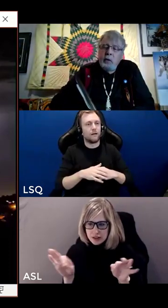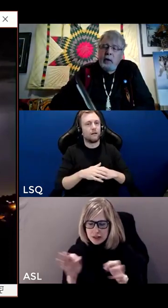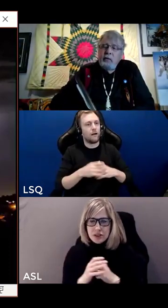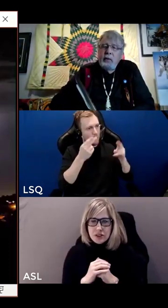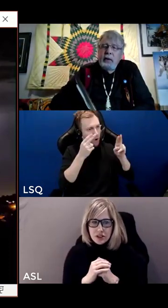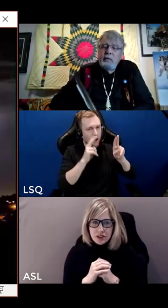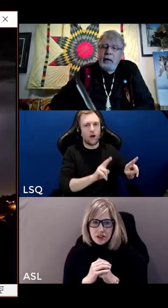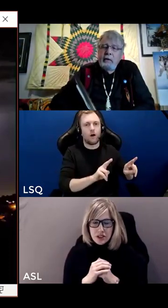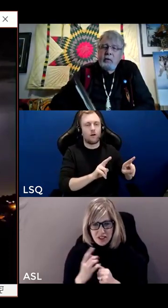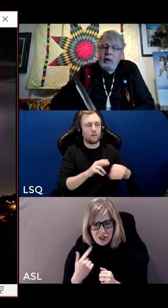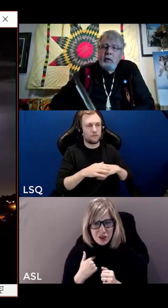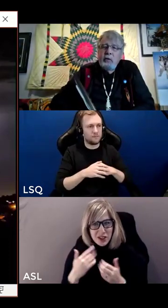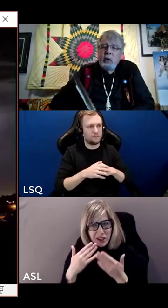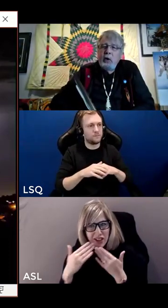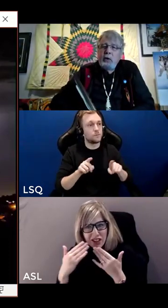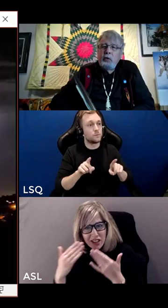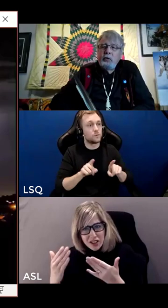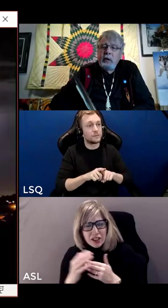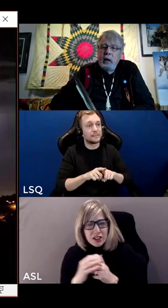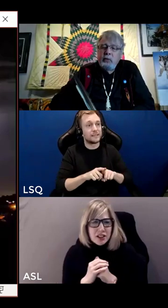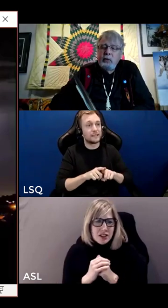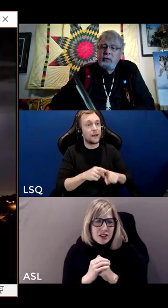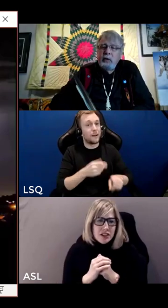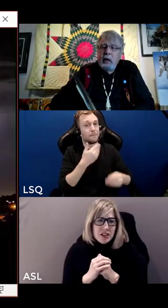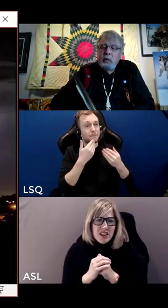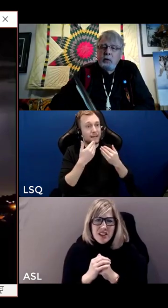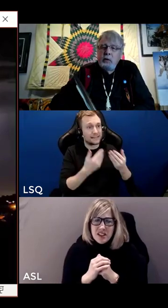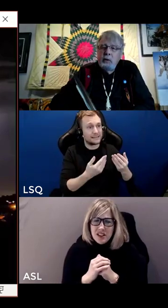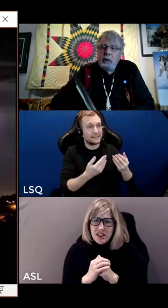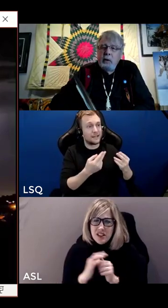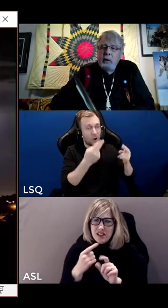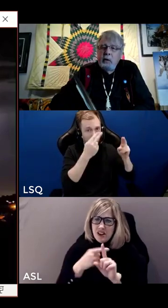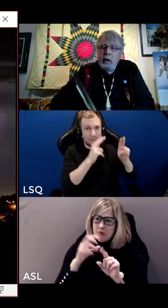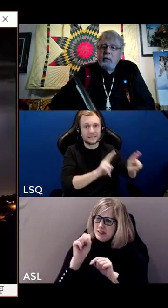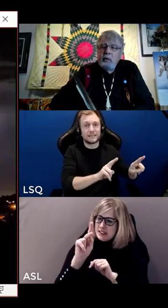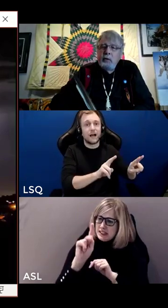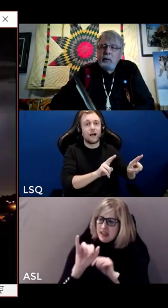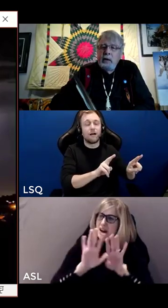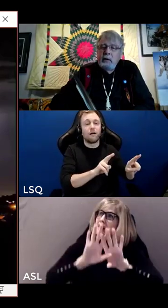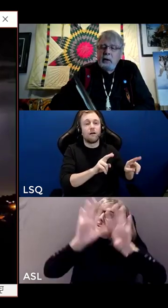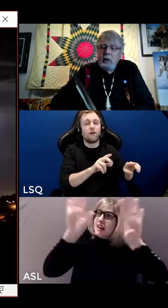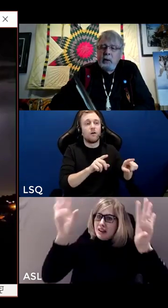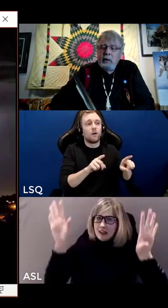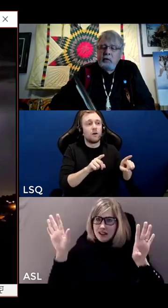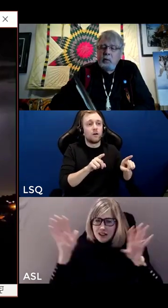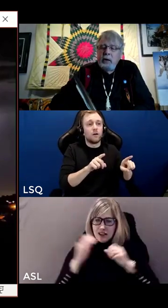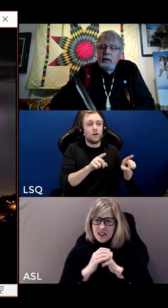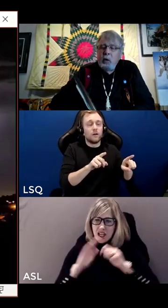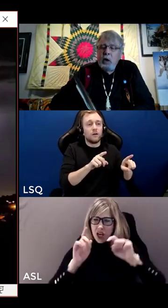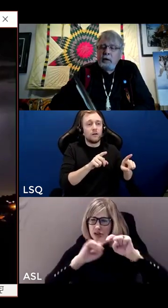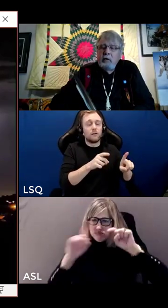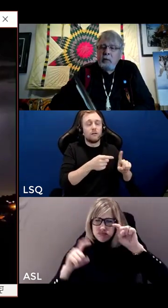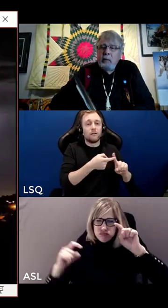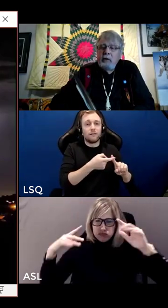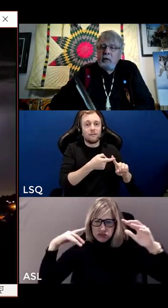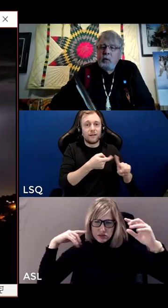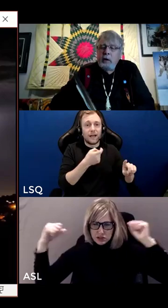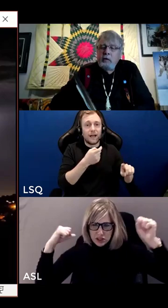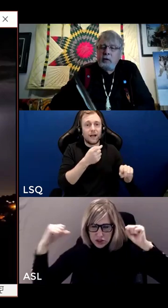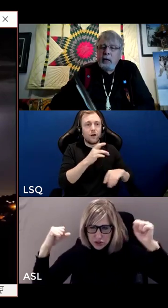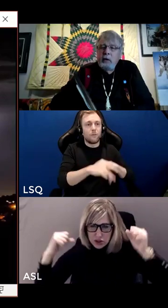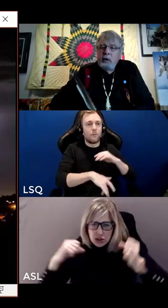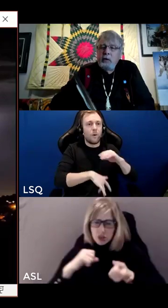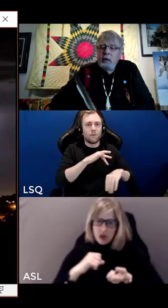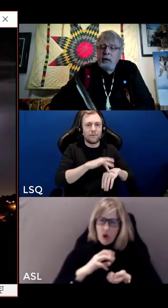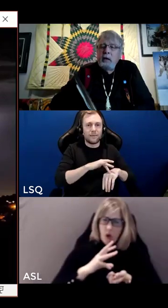We're grateful and we give thanks creator for all those that come through the sky world. Grateful for the great thunder beings who bring the waters the medicine